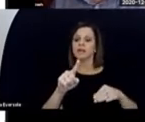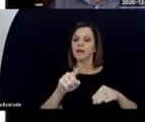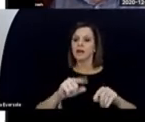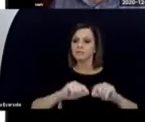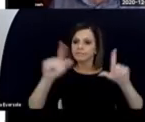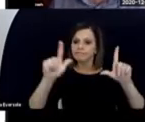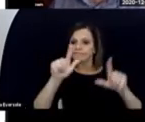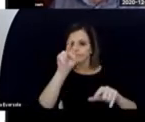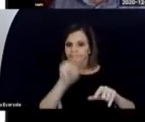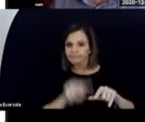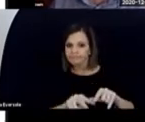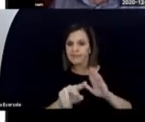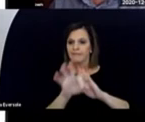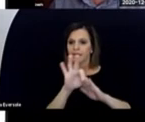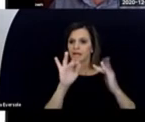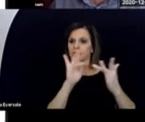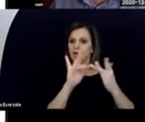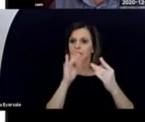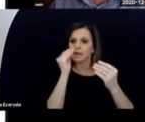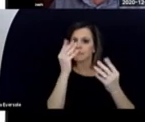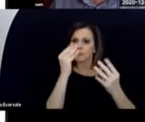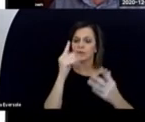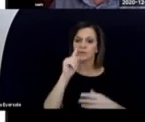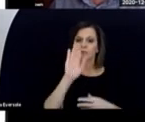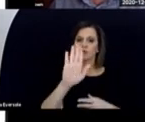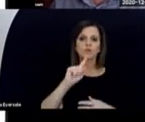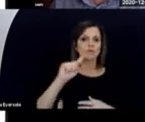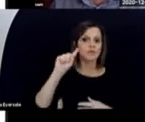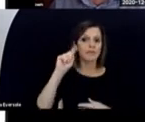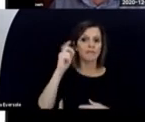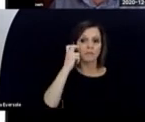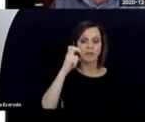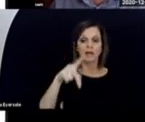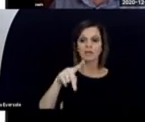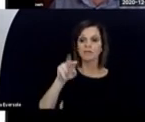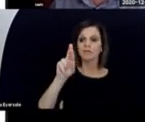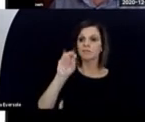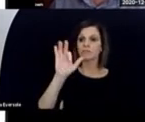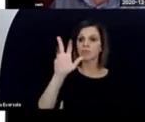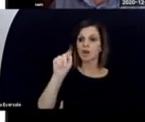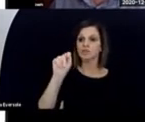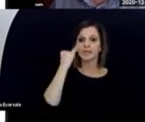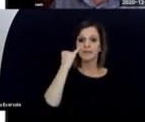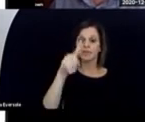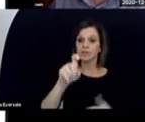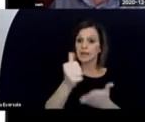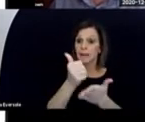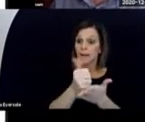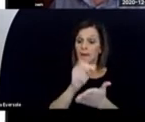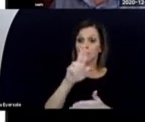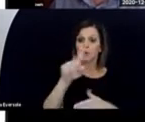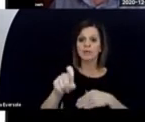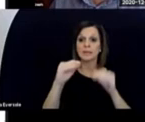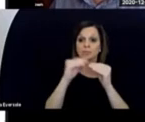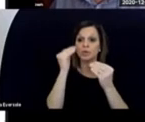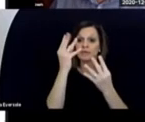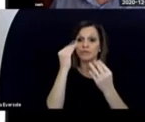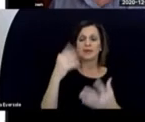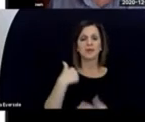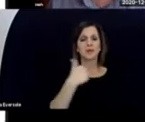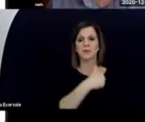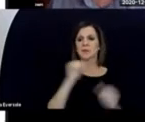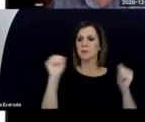look up and contact your Deaf-Blind Project if you need help or information. We are all